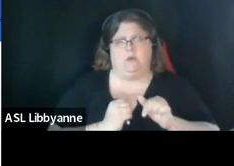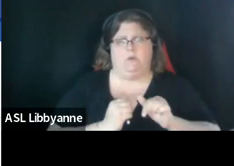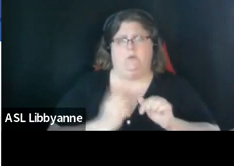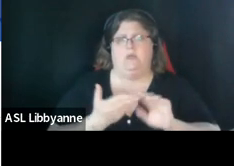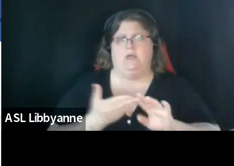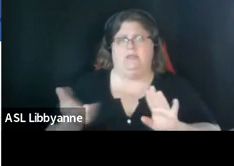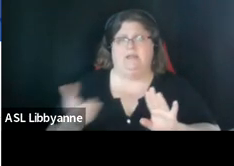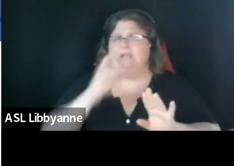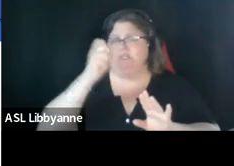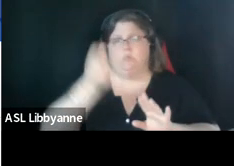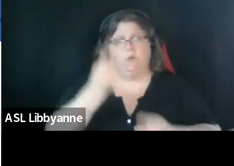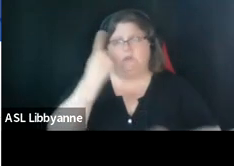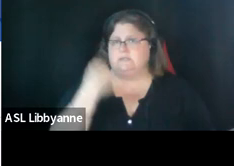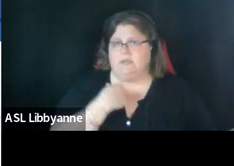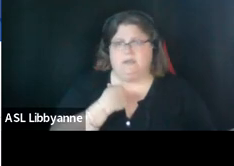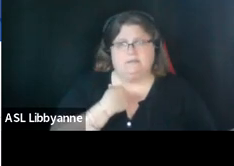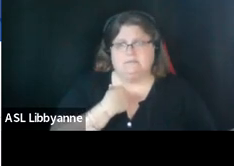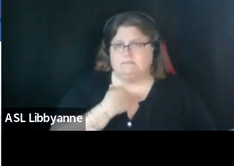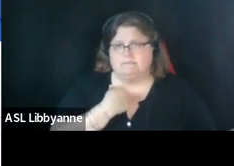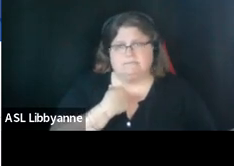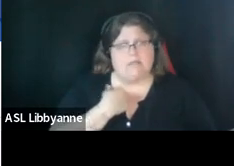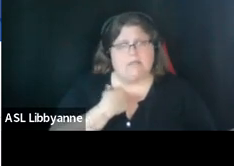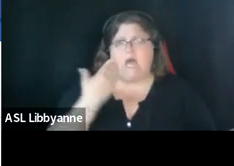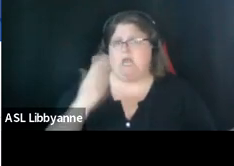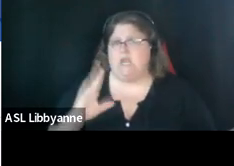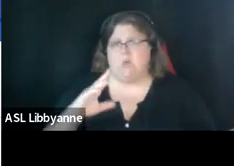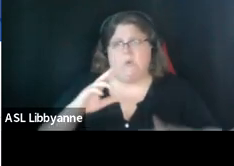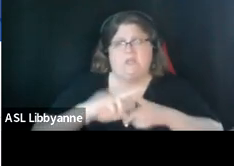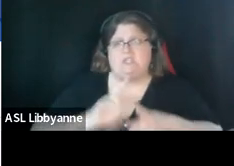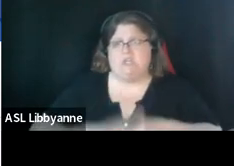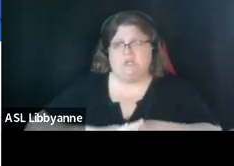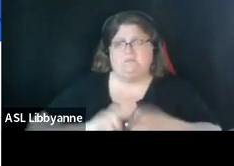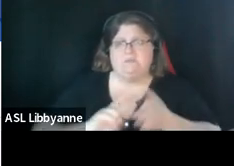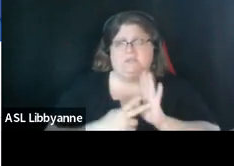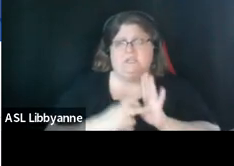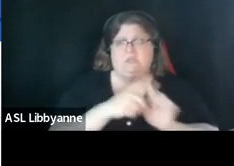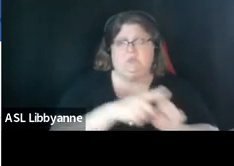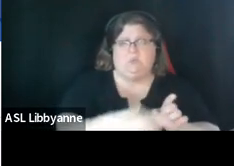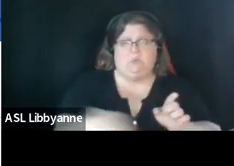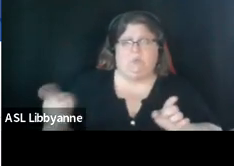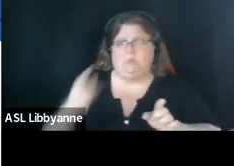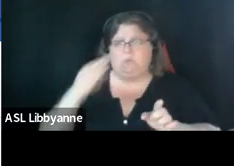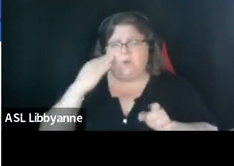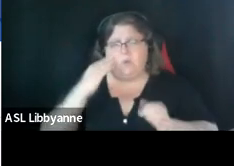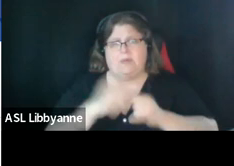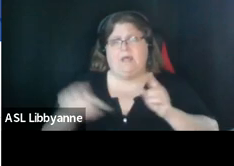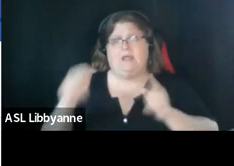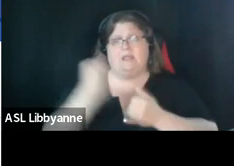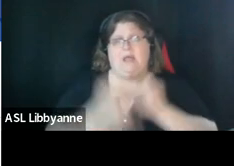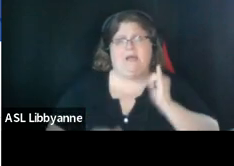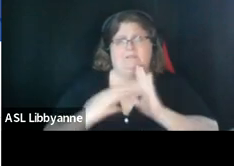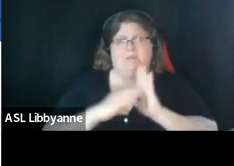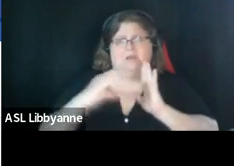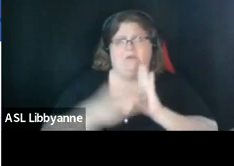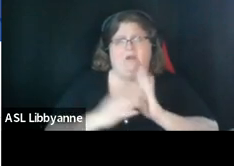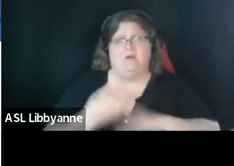understand i don't know i don't know what the terms mean all of you probably do um the last paragraph is really important to